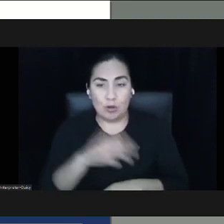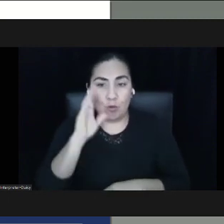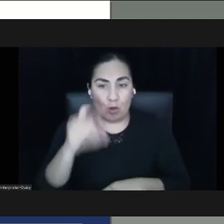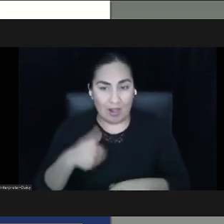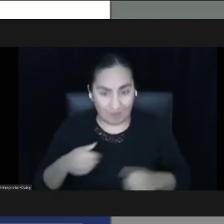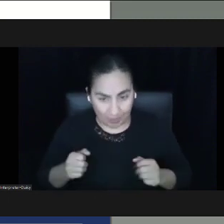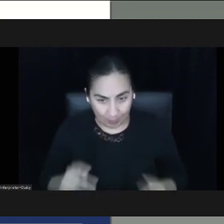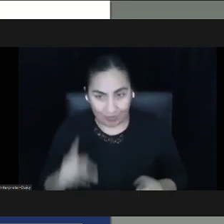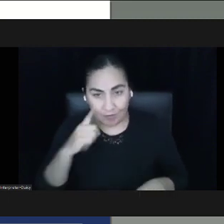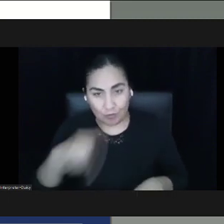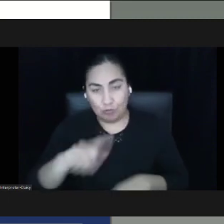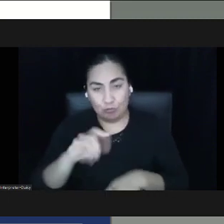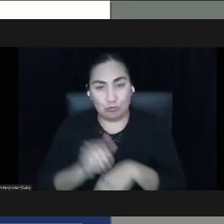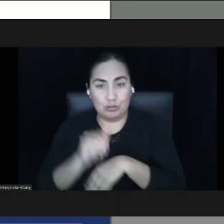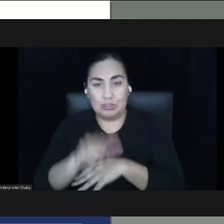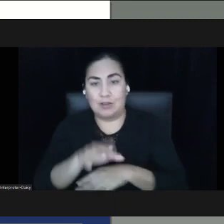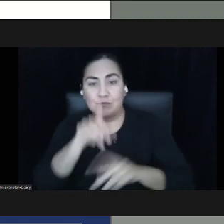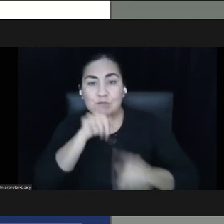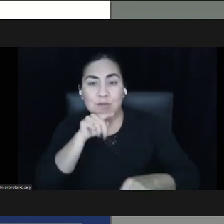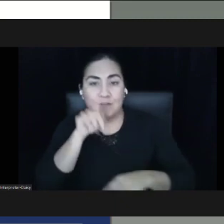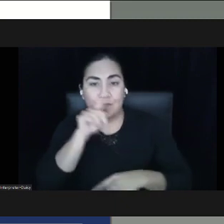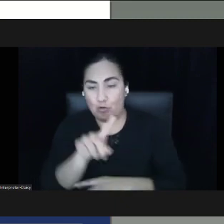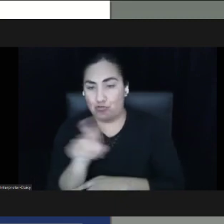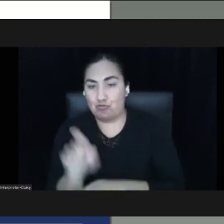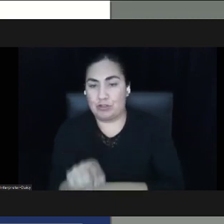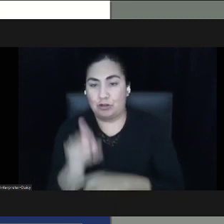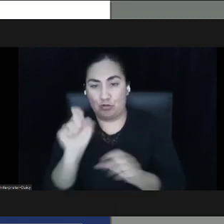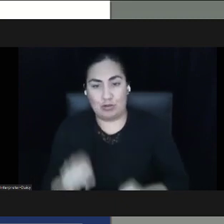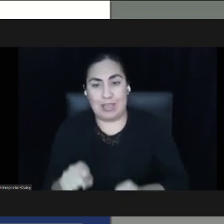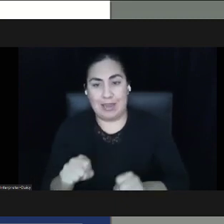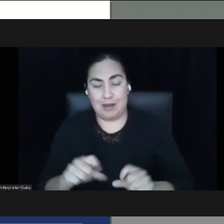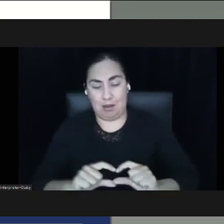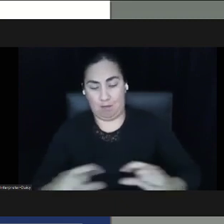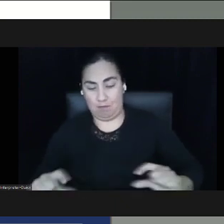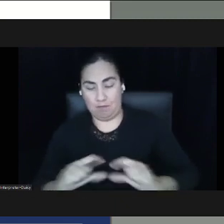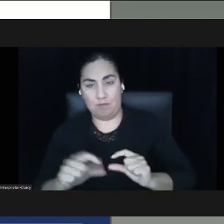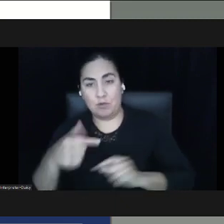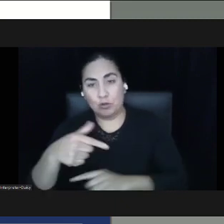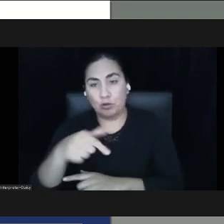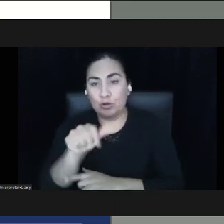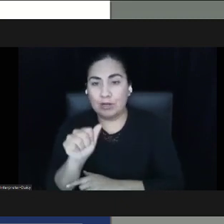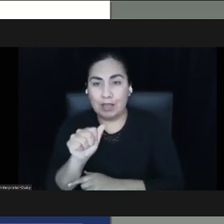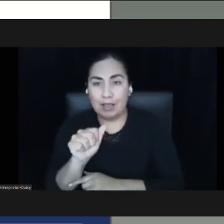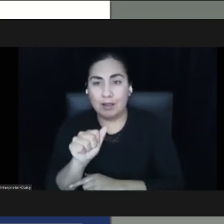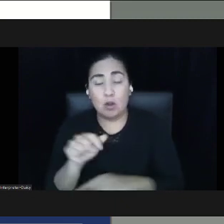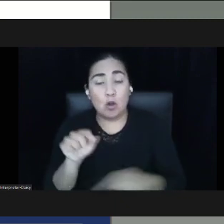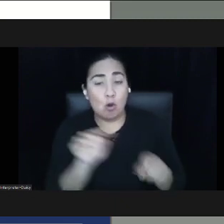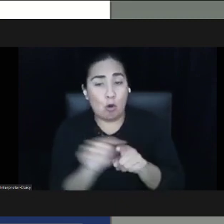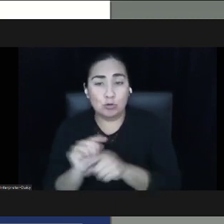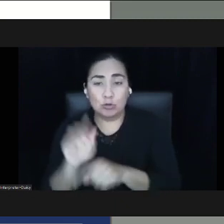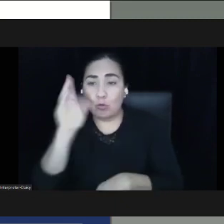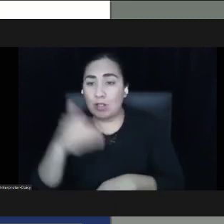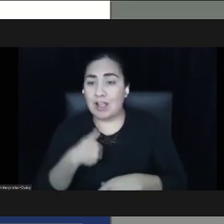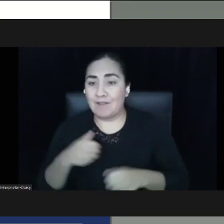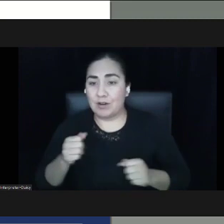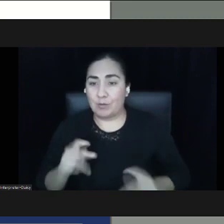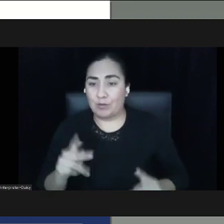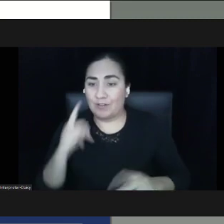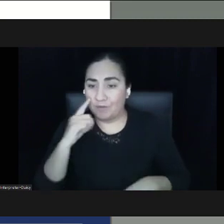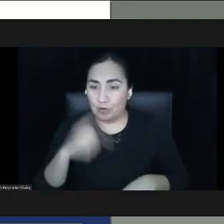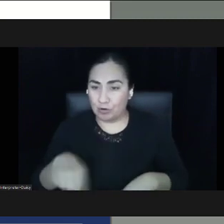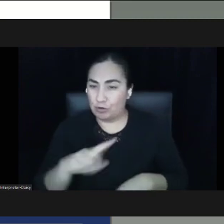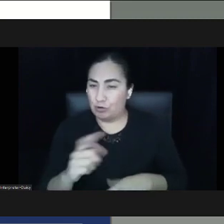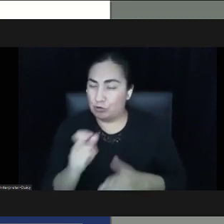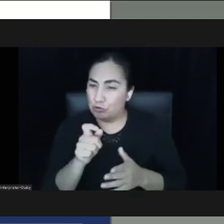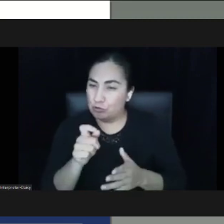to questions. Please do so in the Q&A box to the bottom of your screen. There will also be an opportunity for you to write a one-minute article entry.